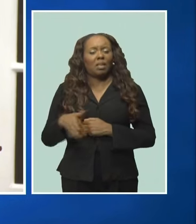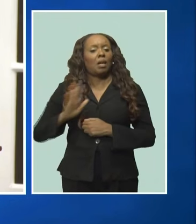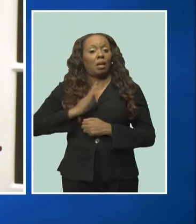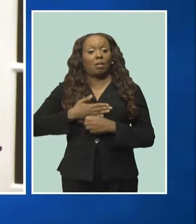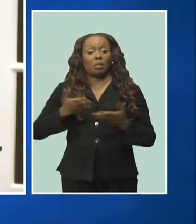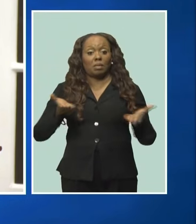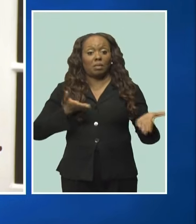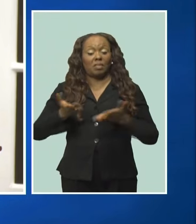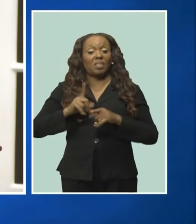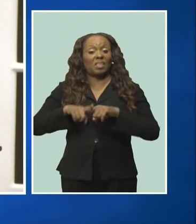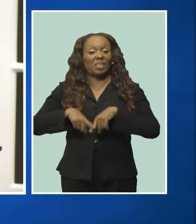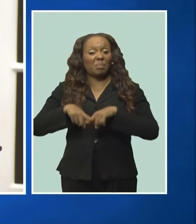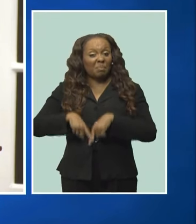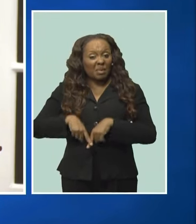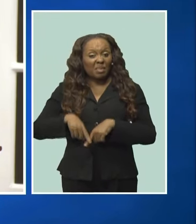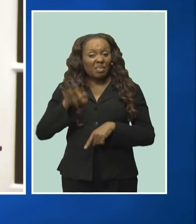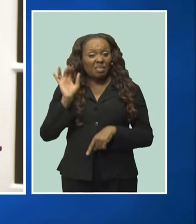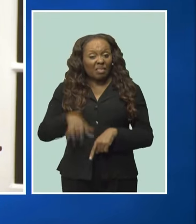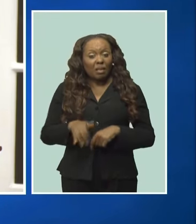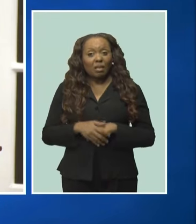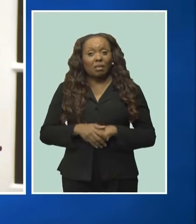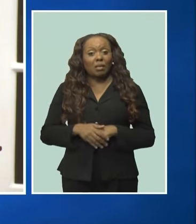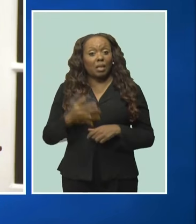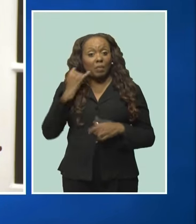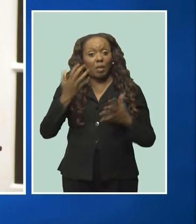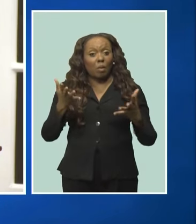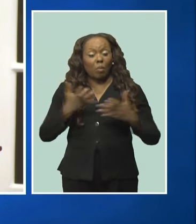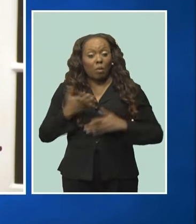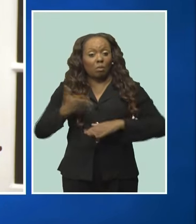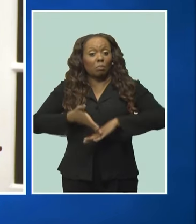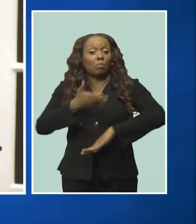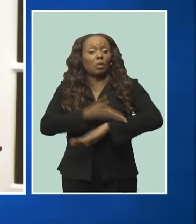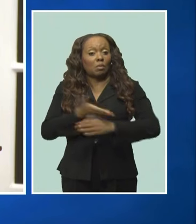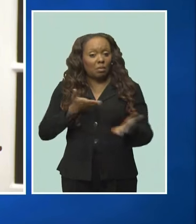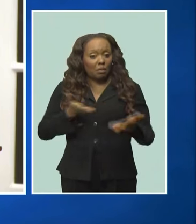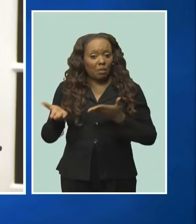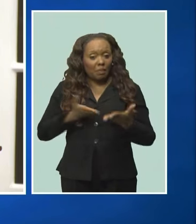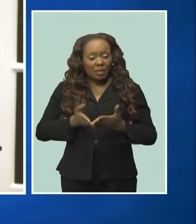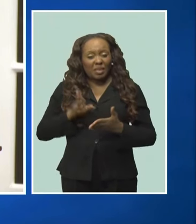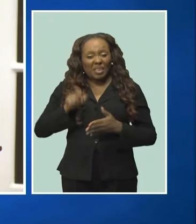rates are to keep up with the kind of service that Barbadians want.